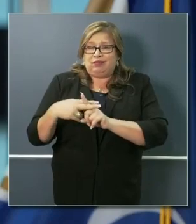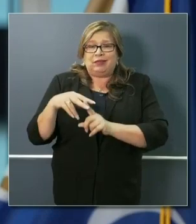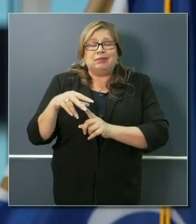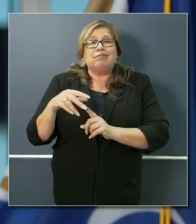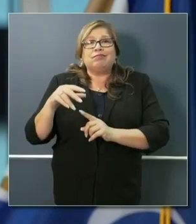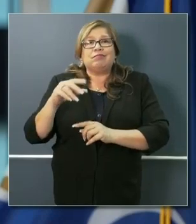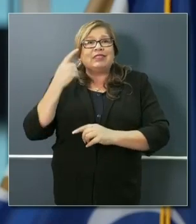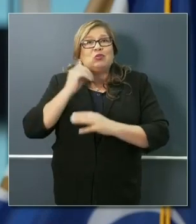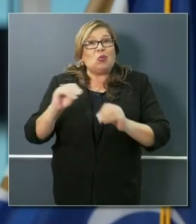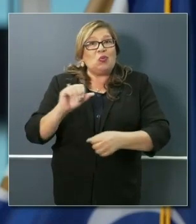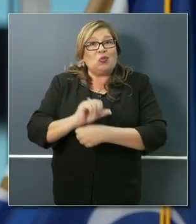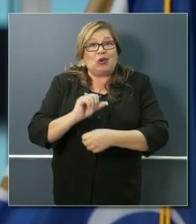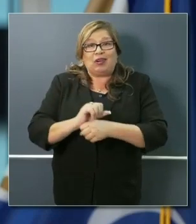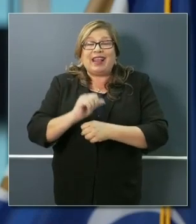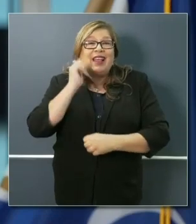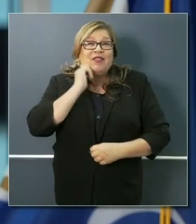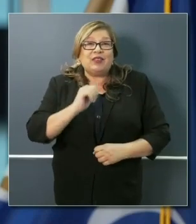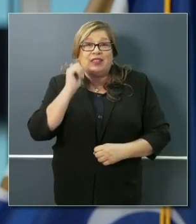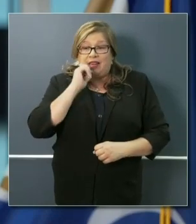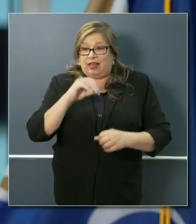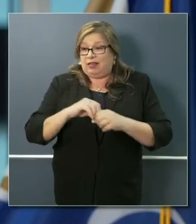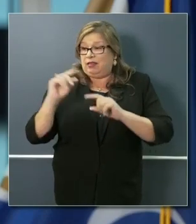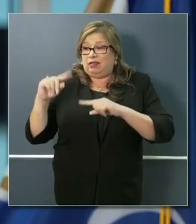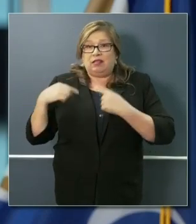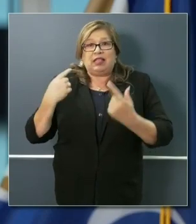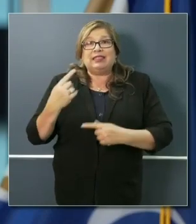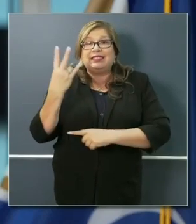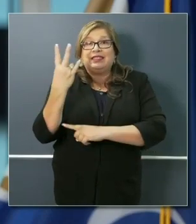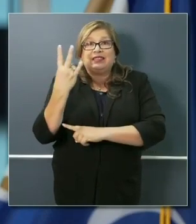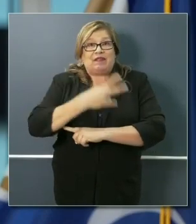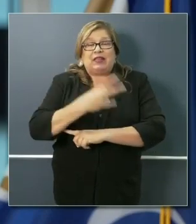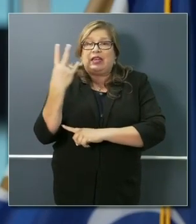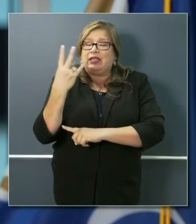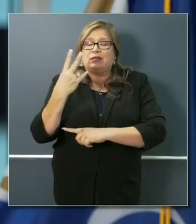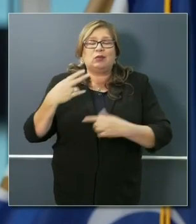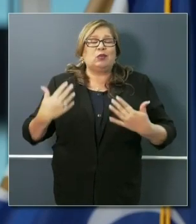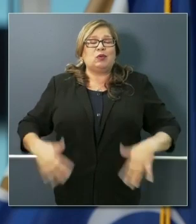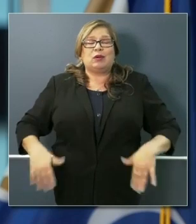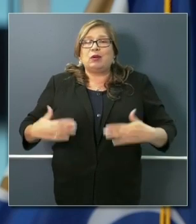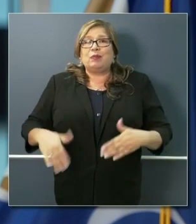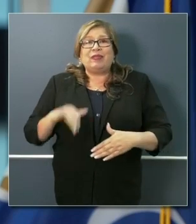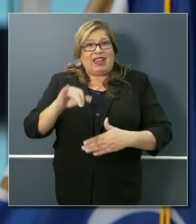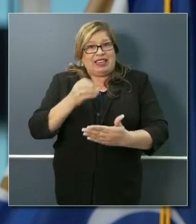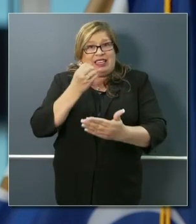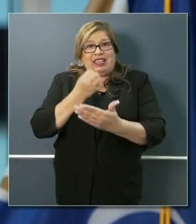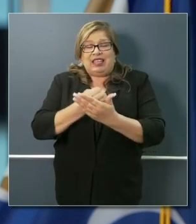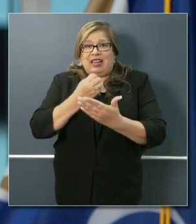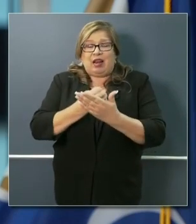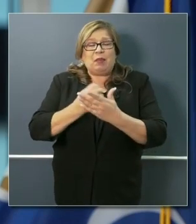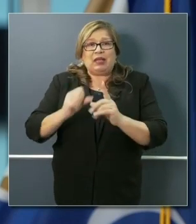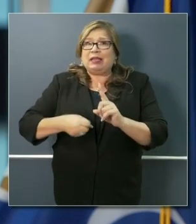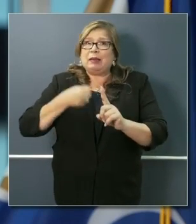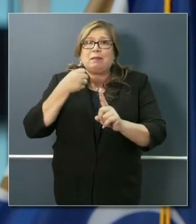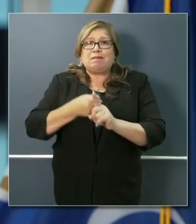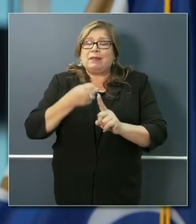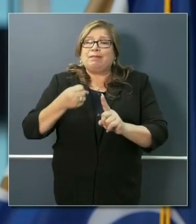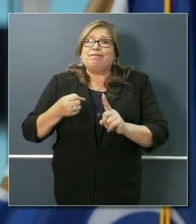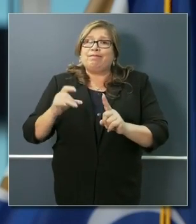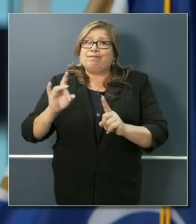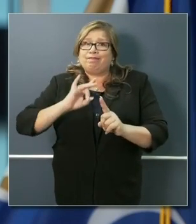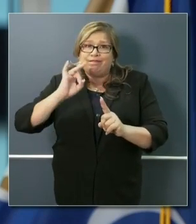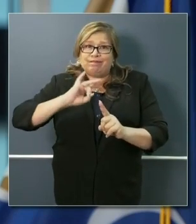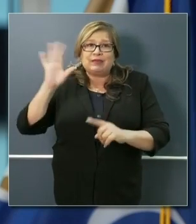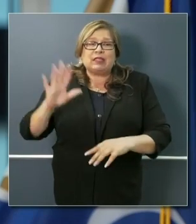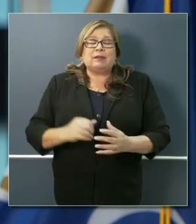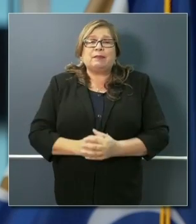basis in this state over just the last seven days. The economic consequences are profound